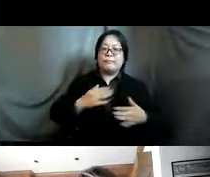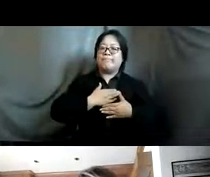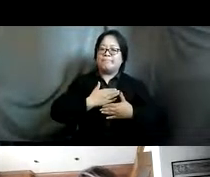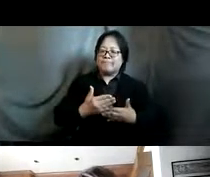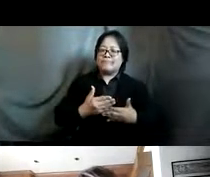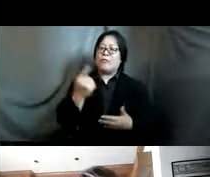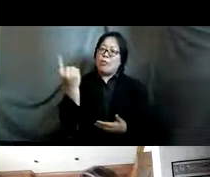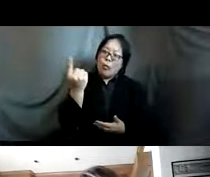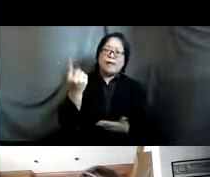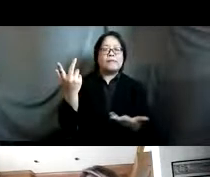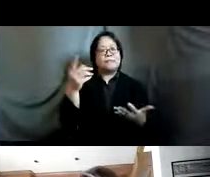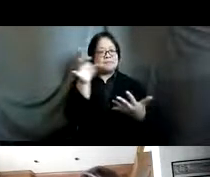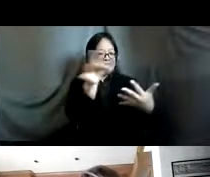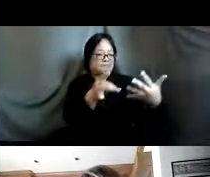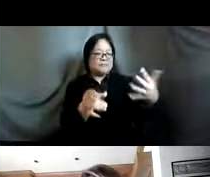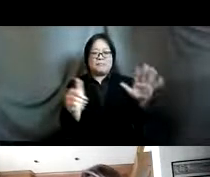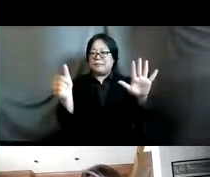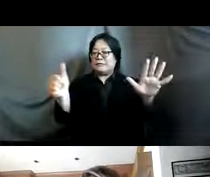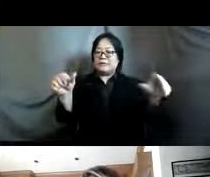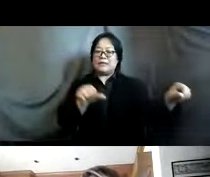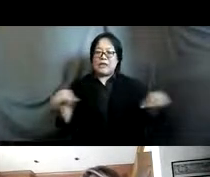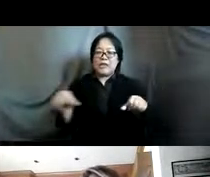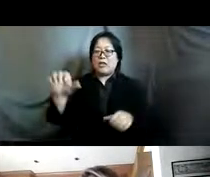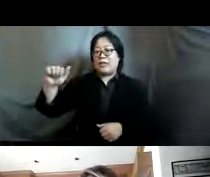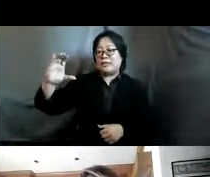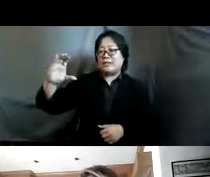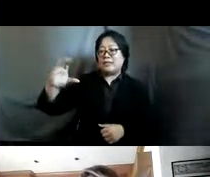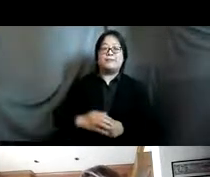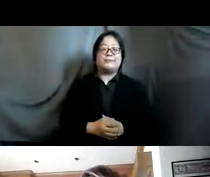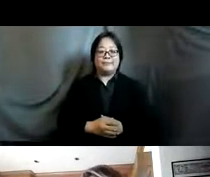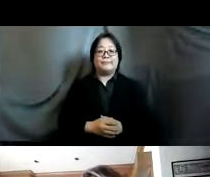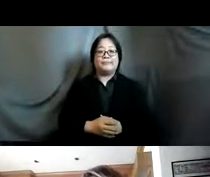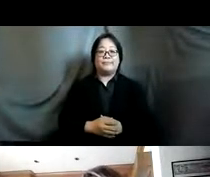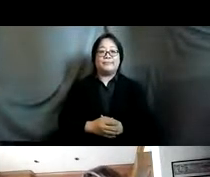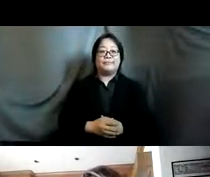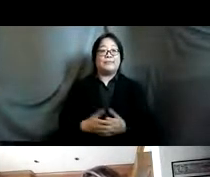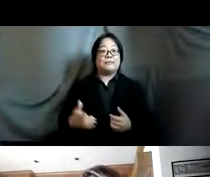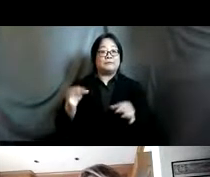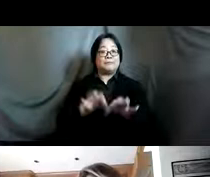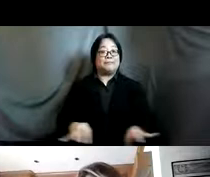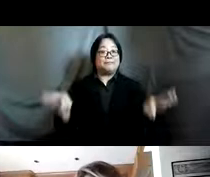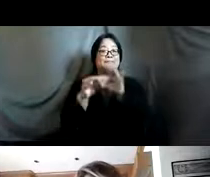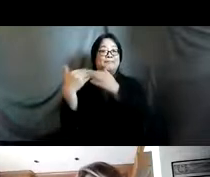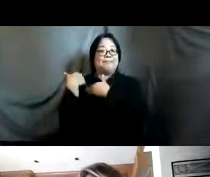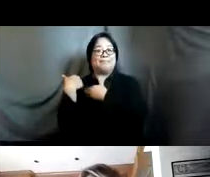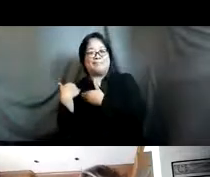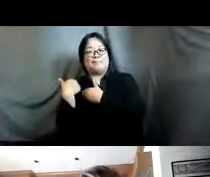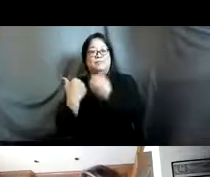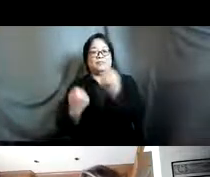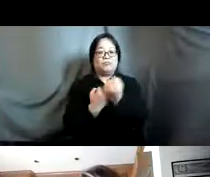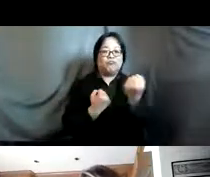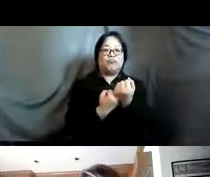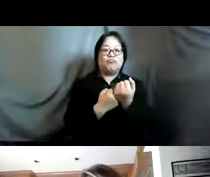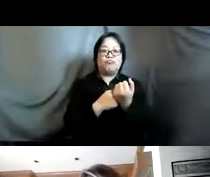several of the six other five other action coalitions you will play a catholic catholic role in supporting the implementation monitoring of